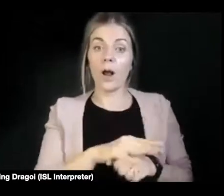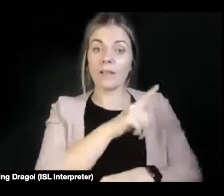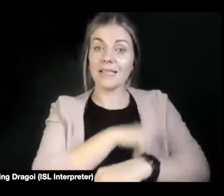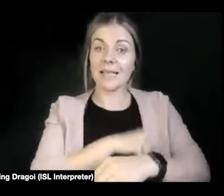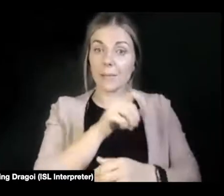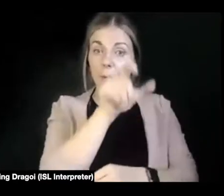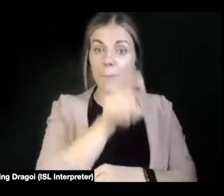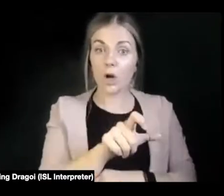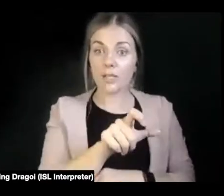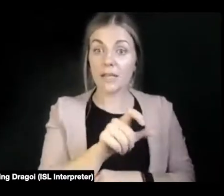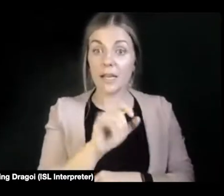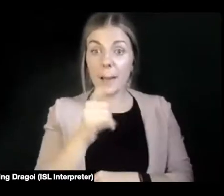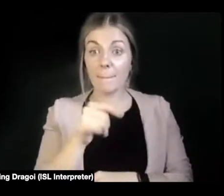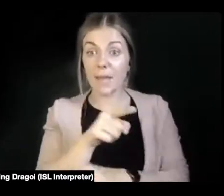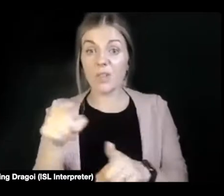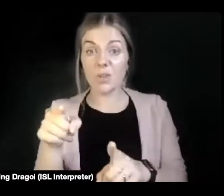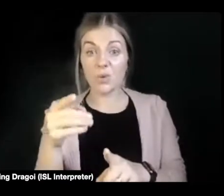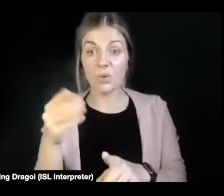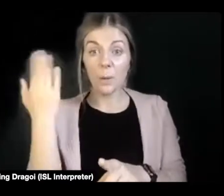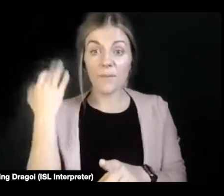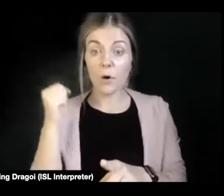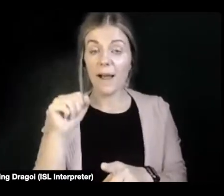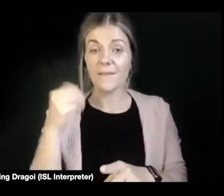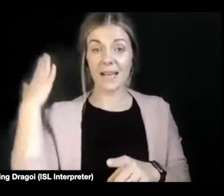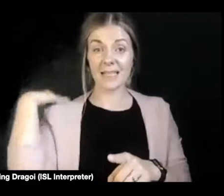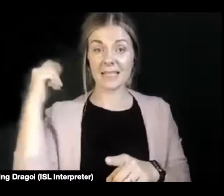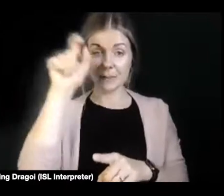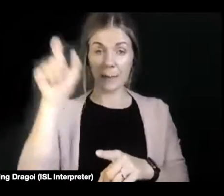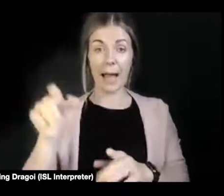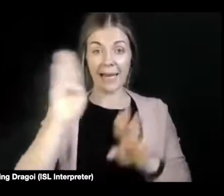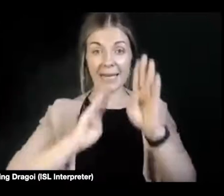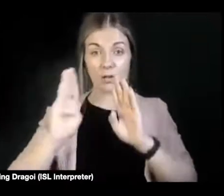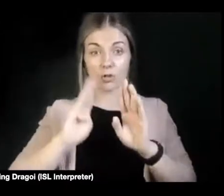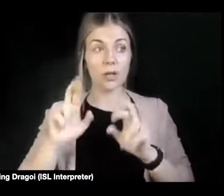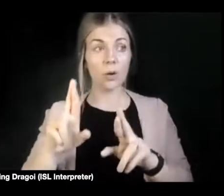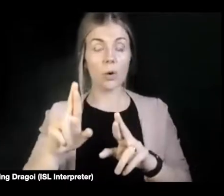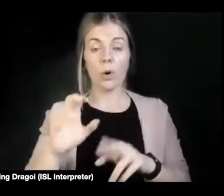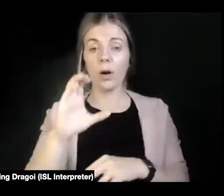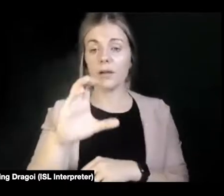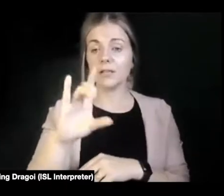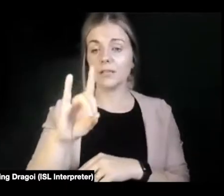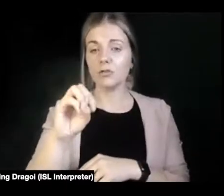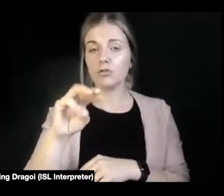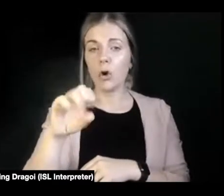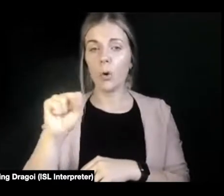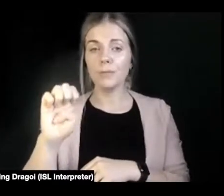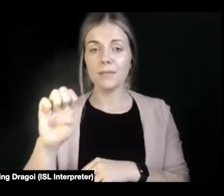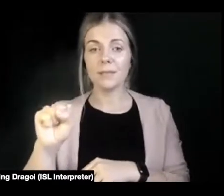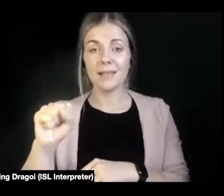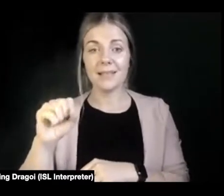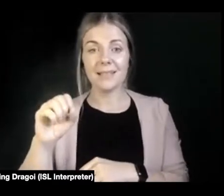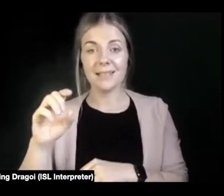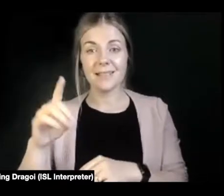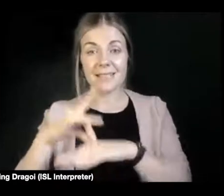person. Maybe it's you've had a spinal injury or you've got Crohn's disease or you're asking about dating. And